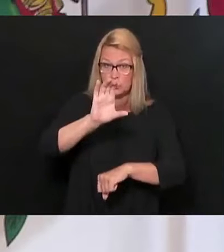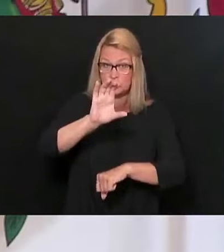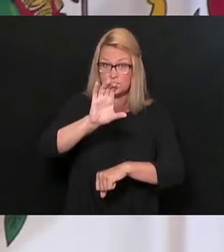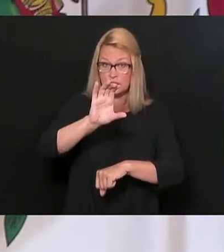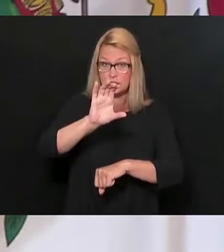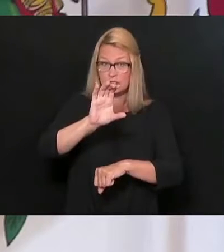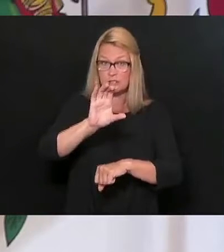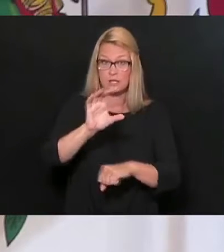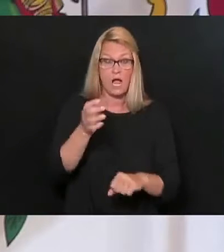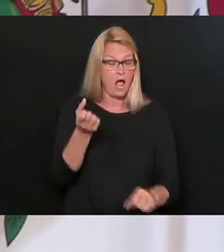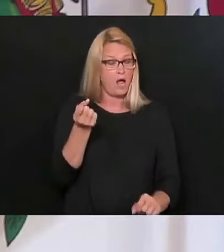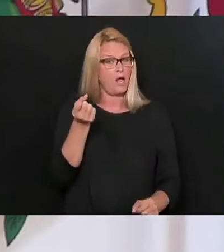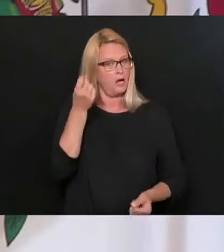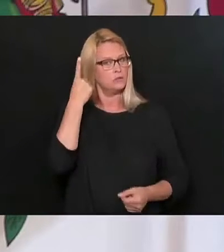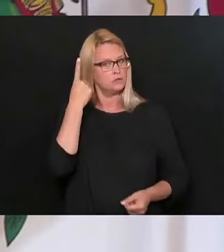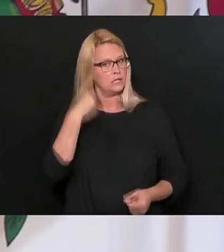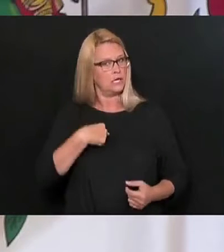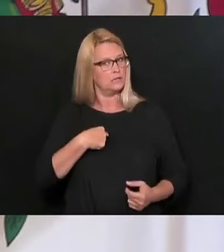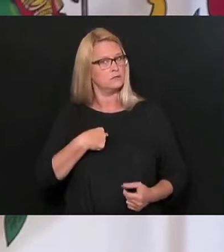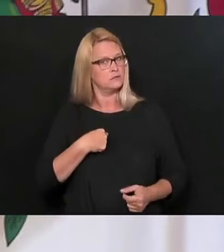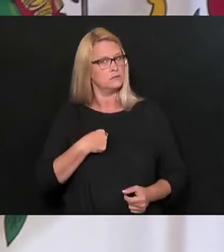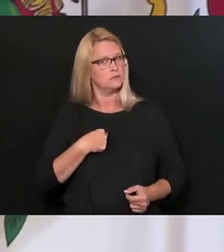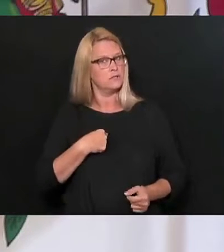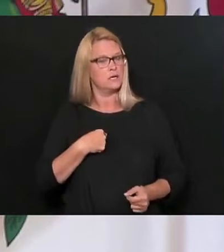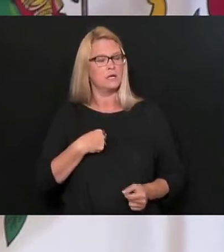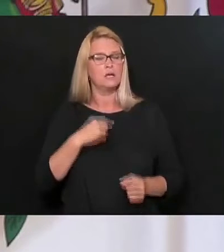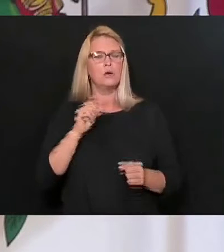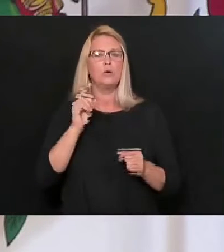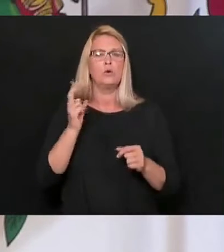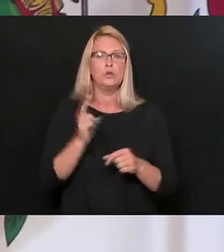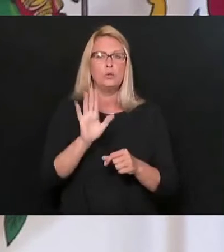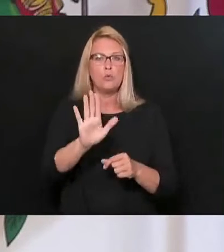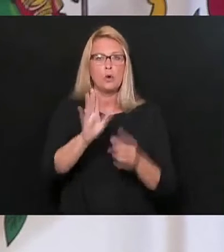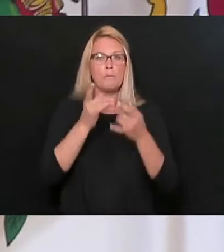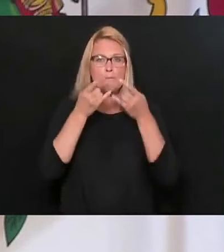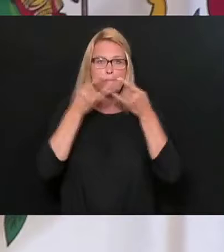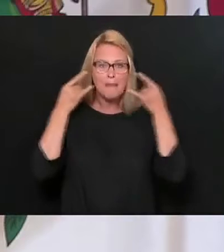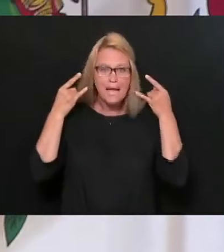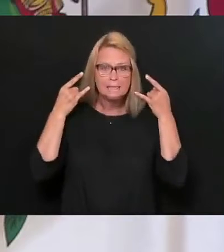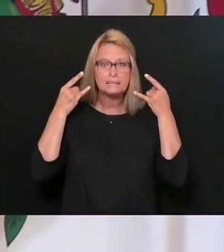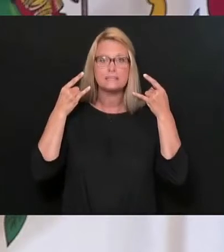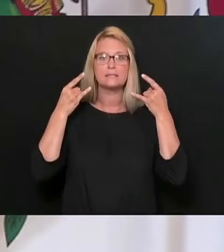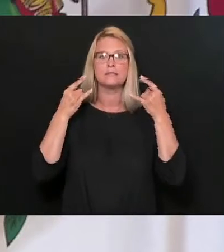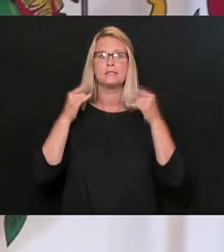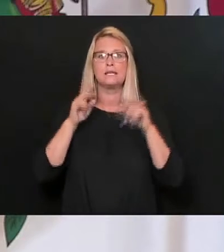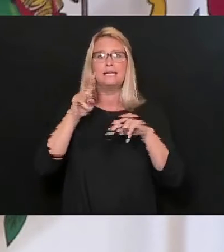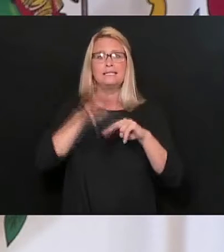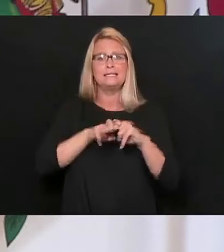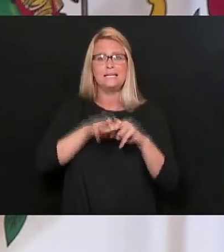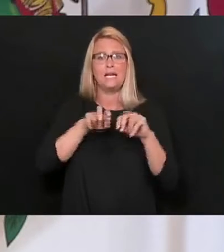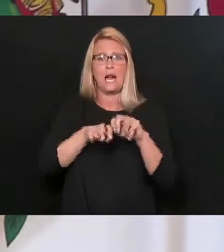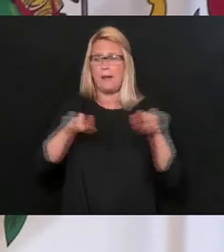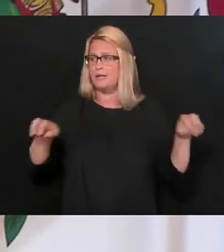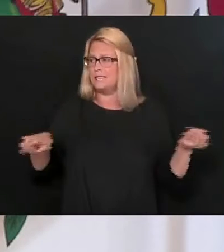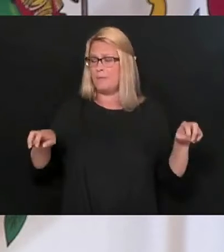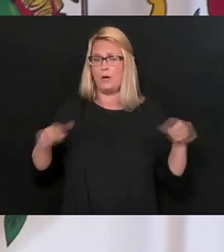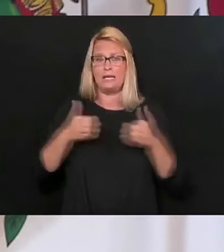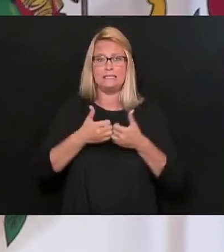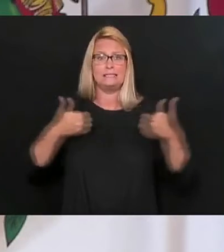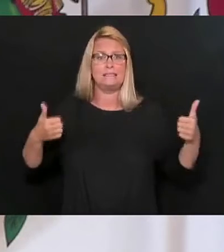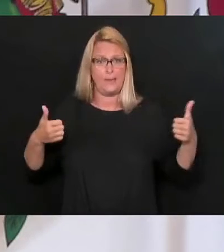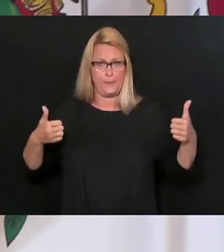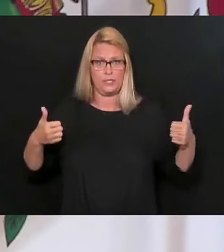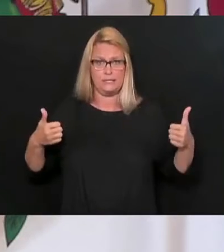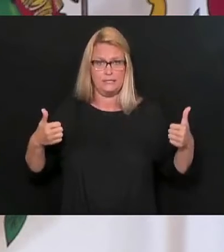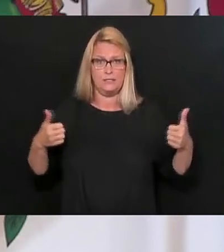lives, I get it. But just wear your mask, keep a few in between, social distance,